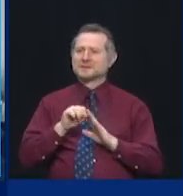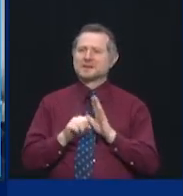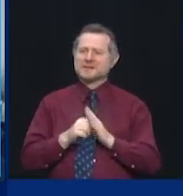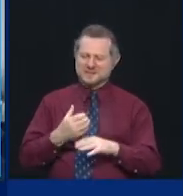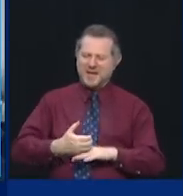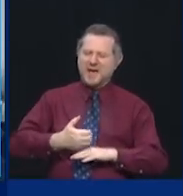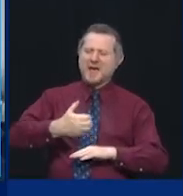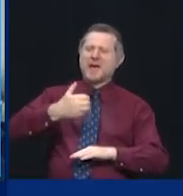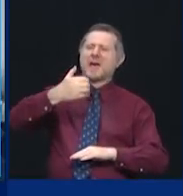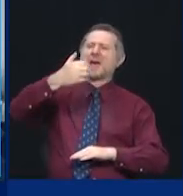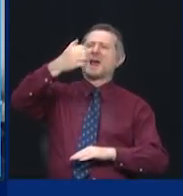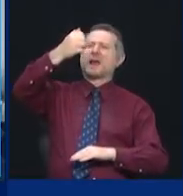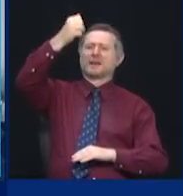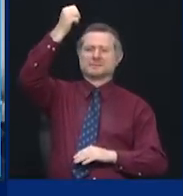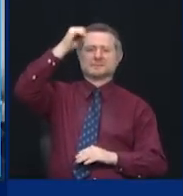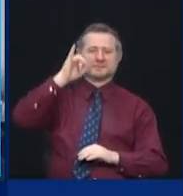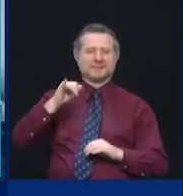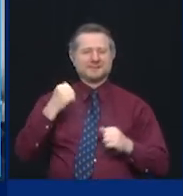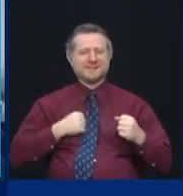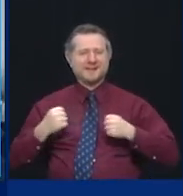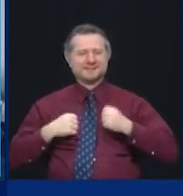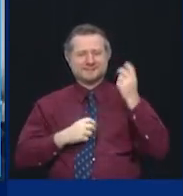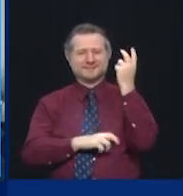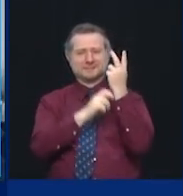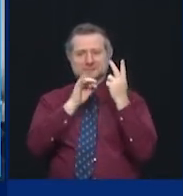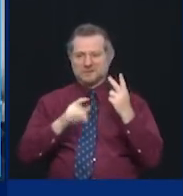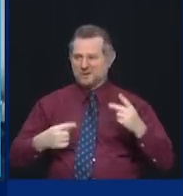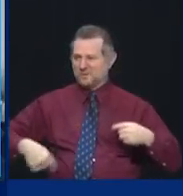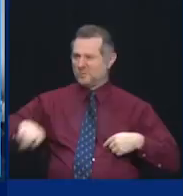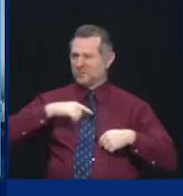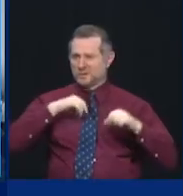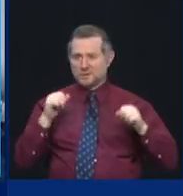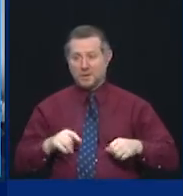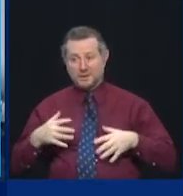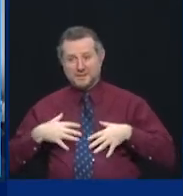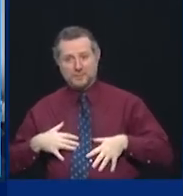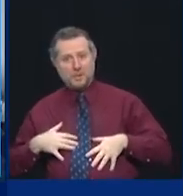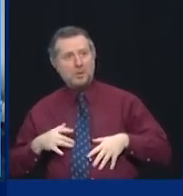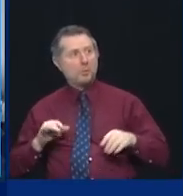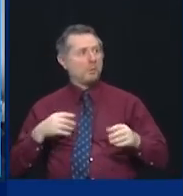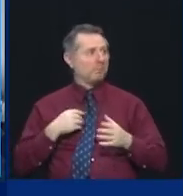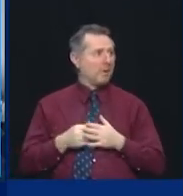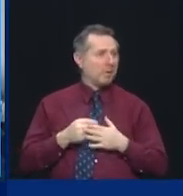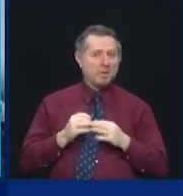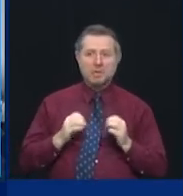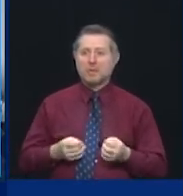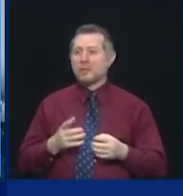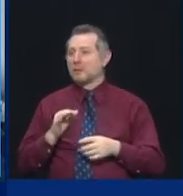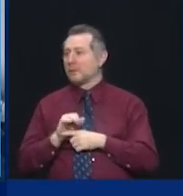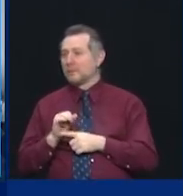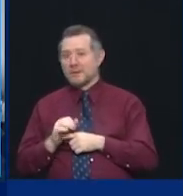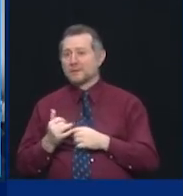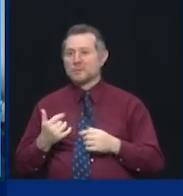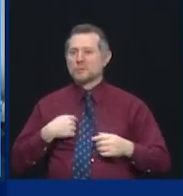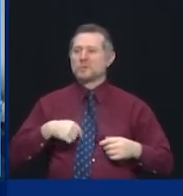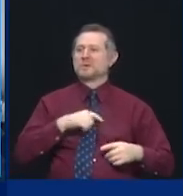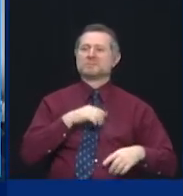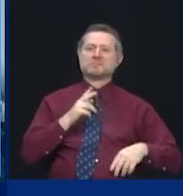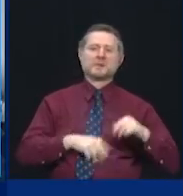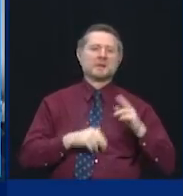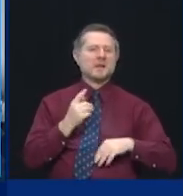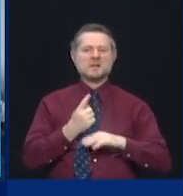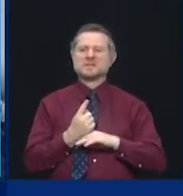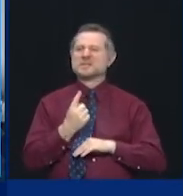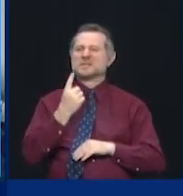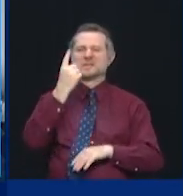Everyone's depressed. Everybody's worried. We're going to build a building that reaches higher than ever before. Where do you